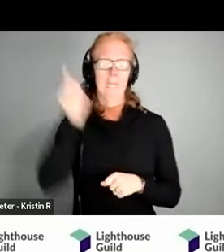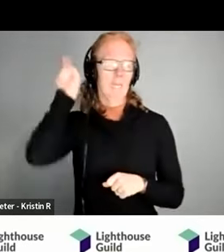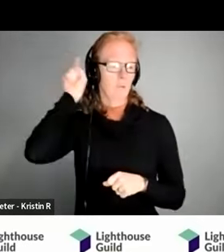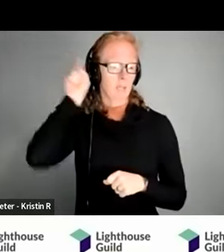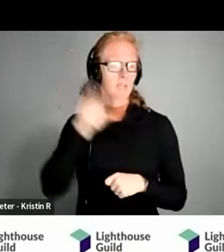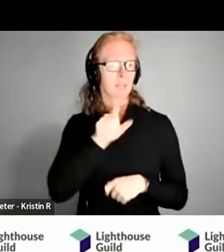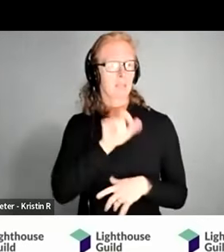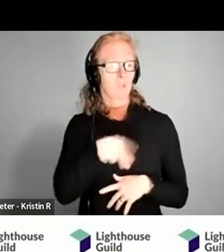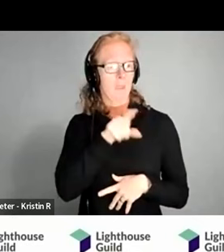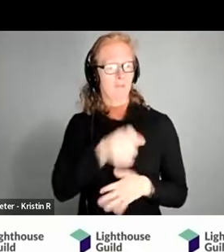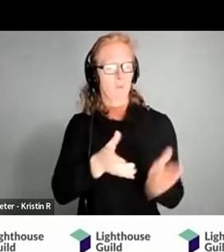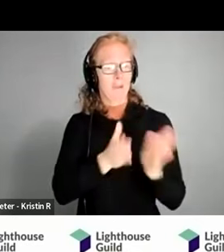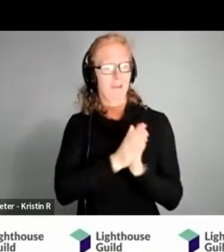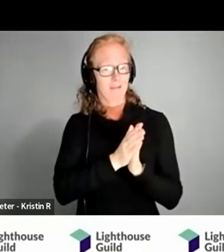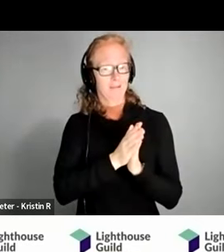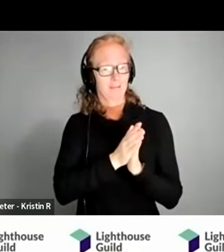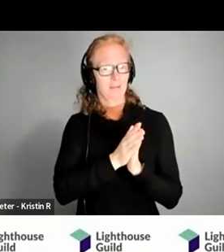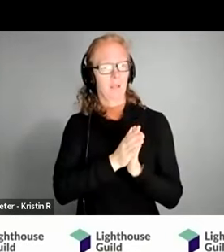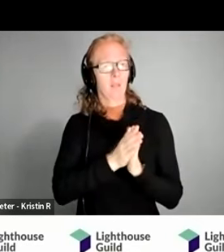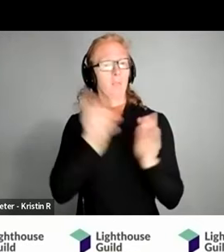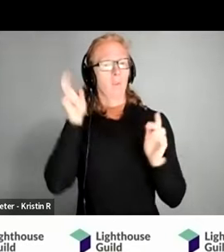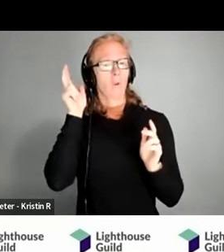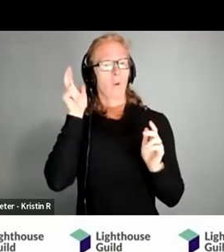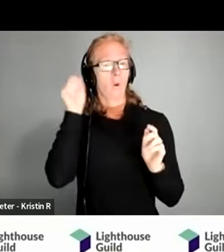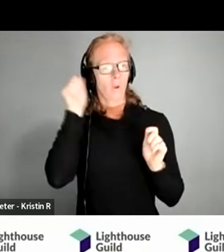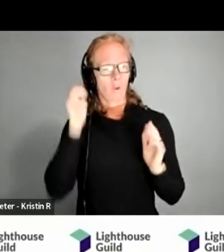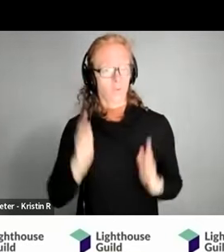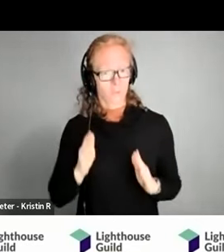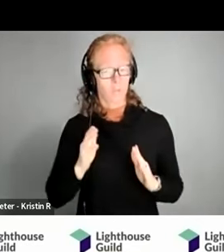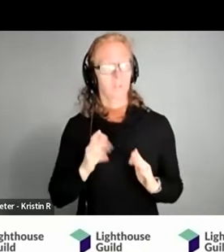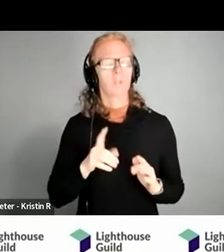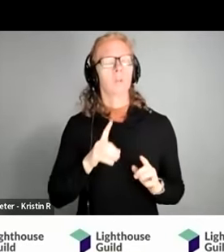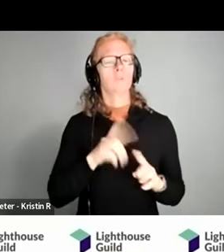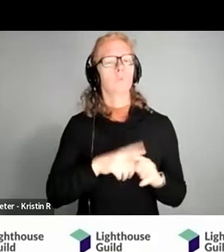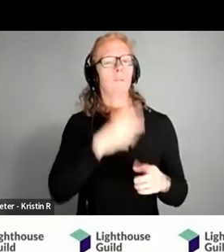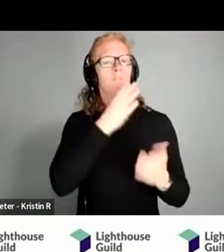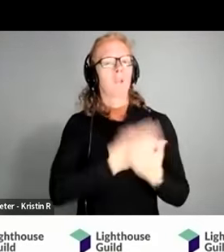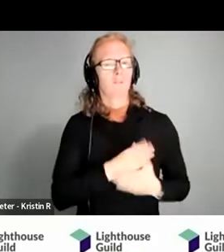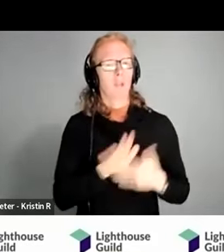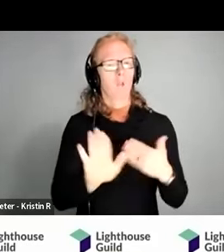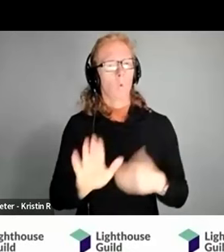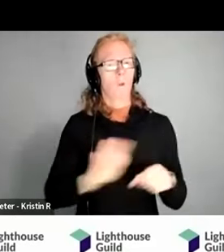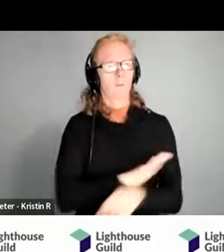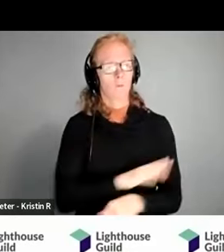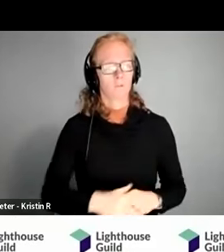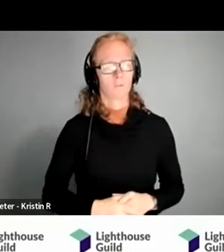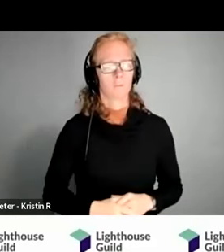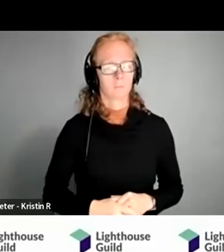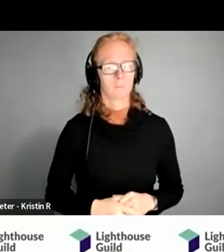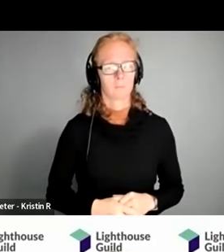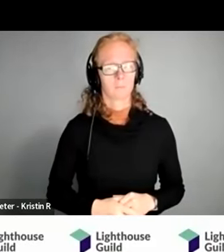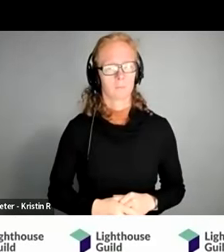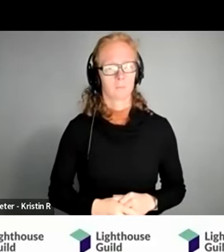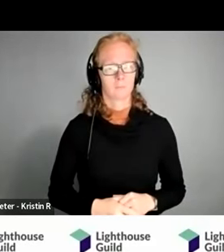ask the audiologist or the center you're purchasing from to verify your hearing aid coverage got it okay